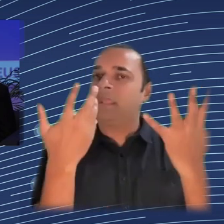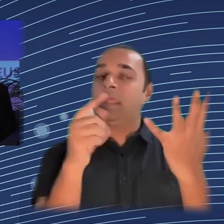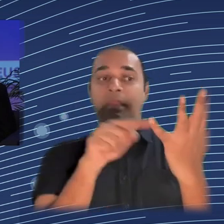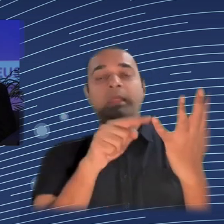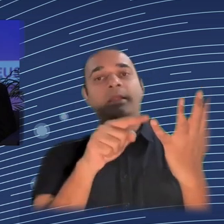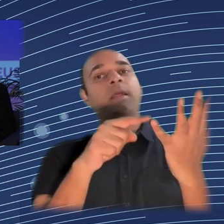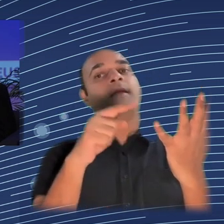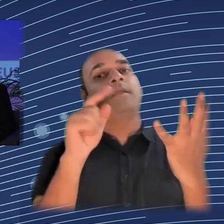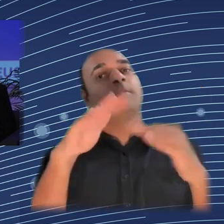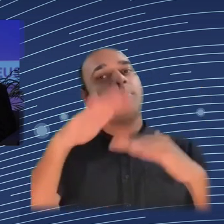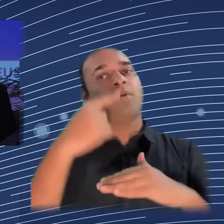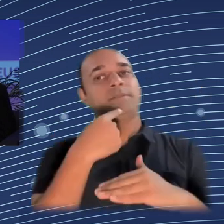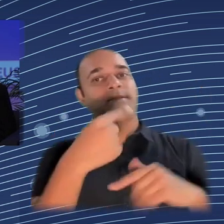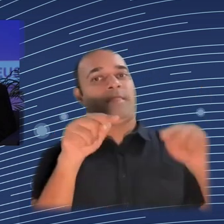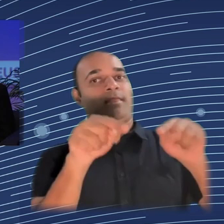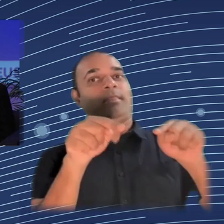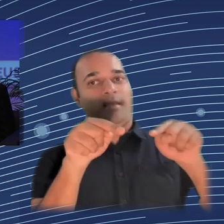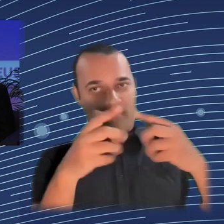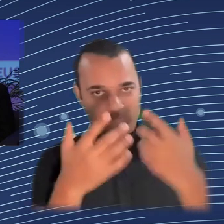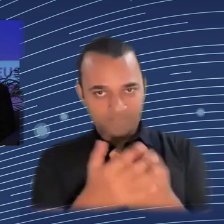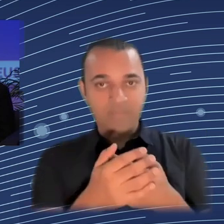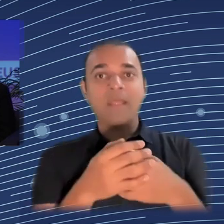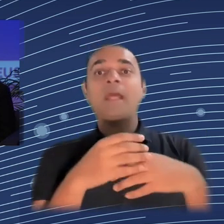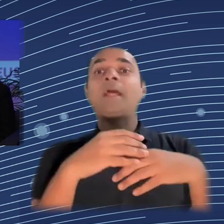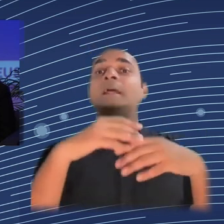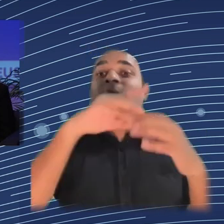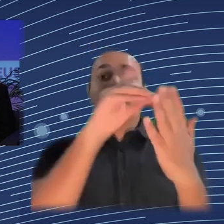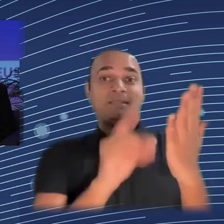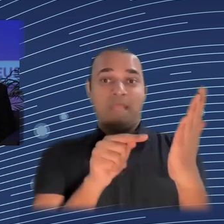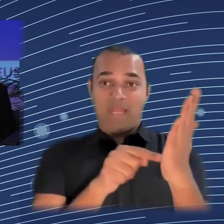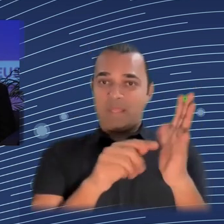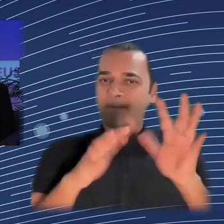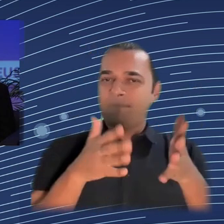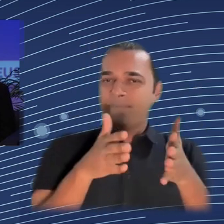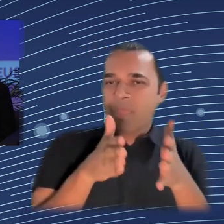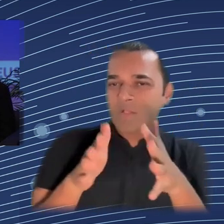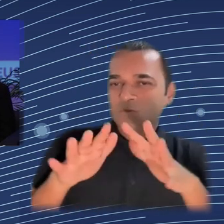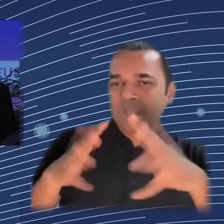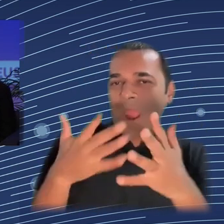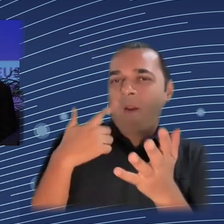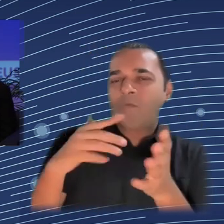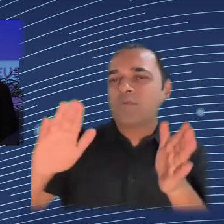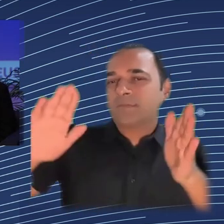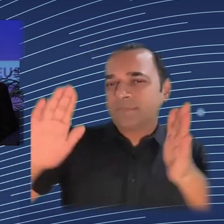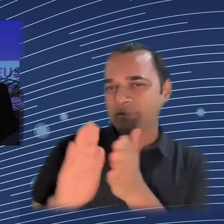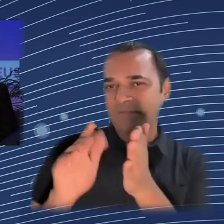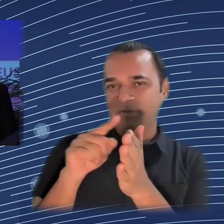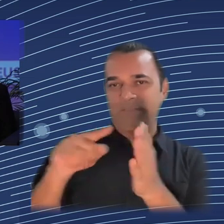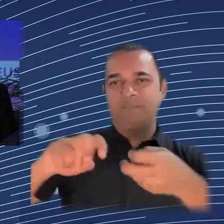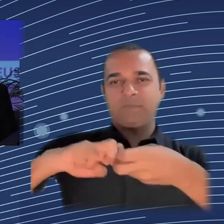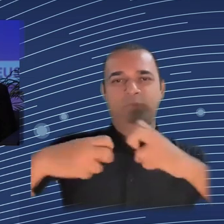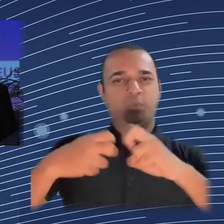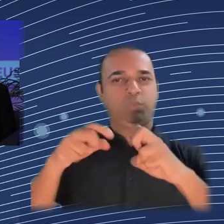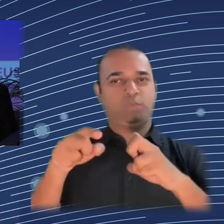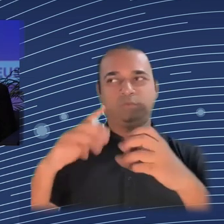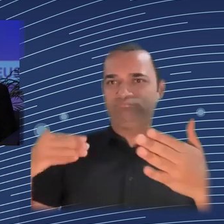systemic nature of those problems. And this is a first trait that certainly design can bring. But even